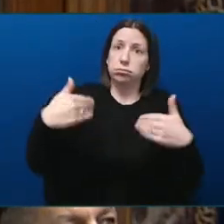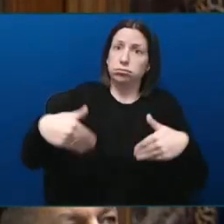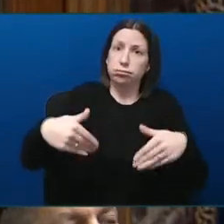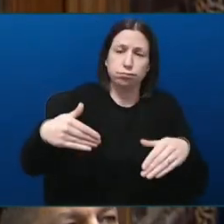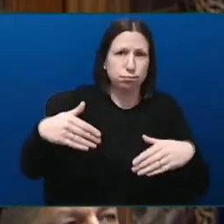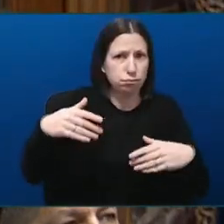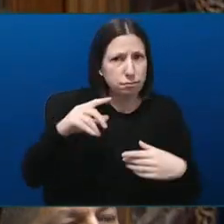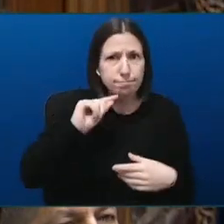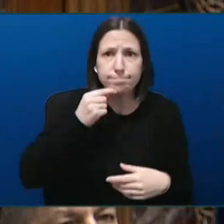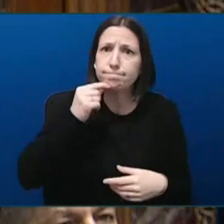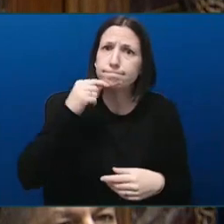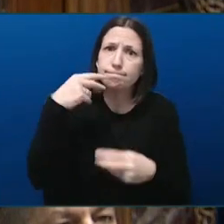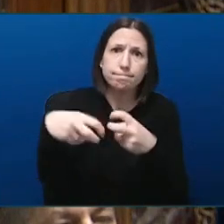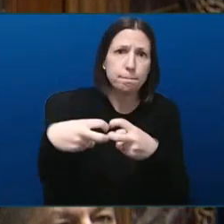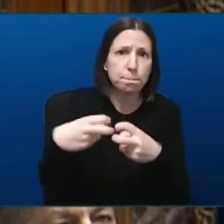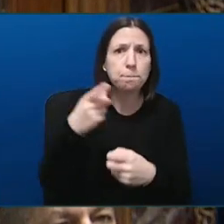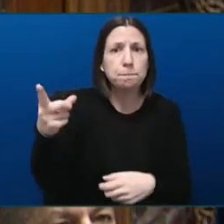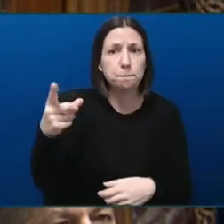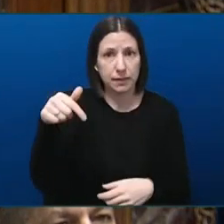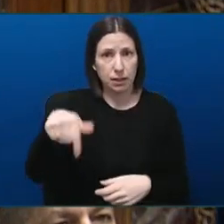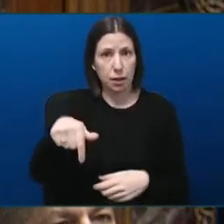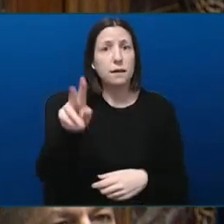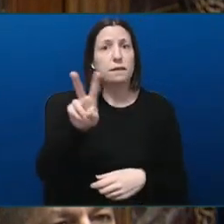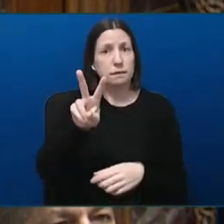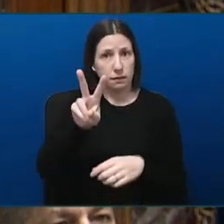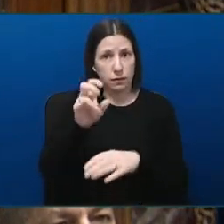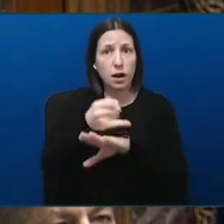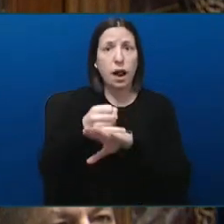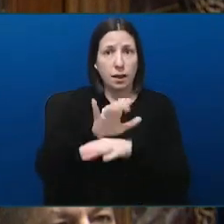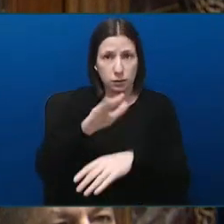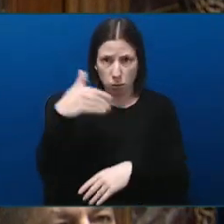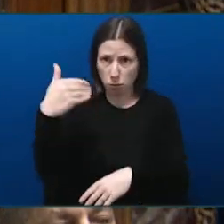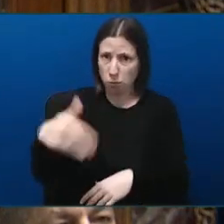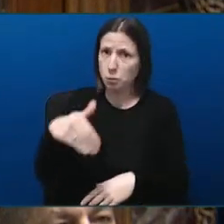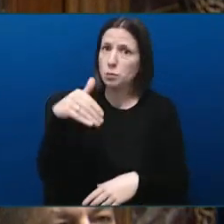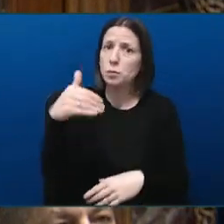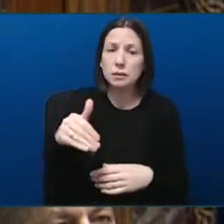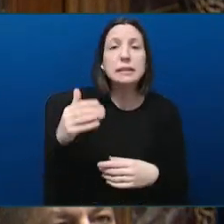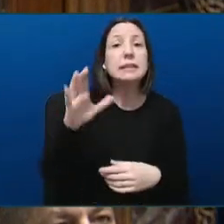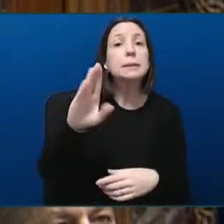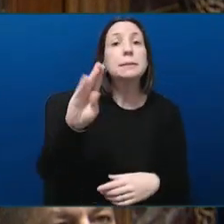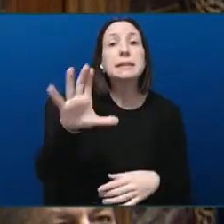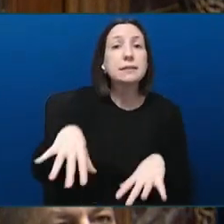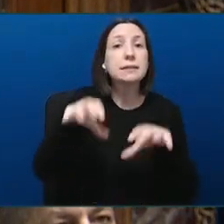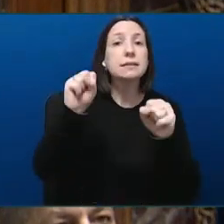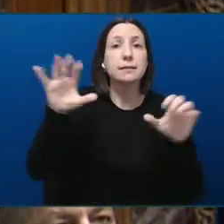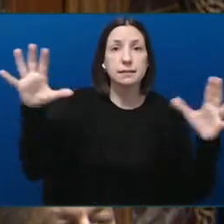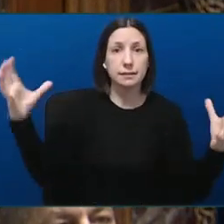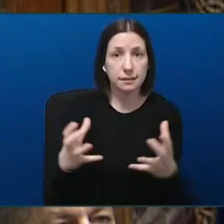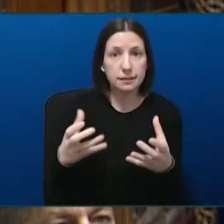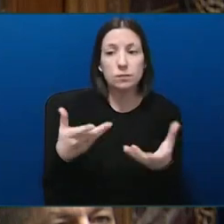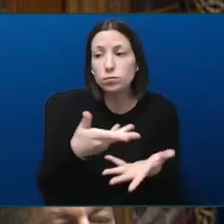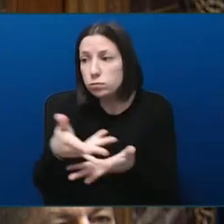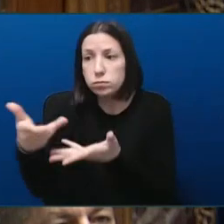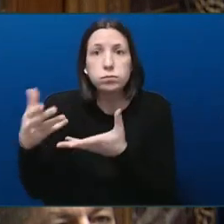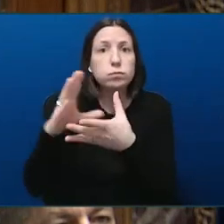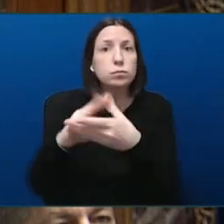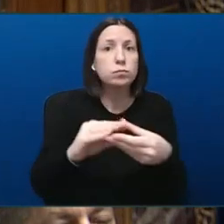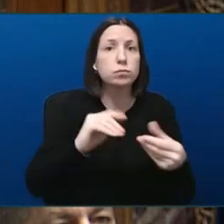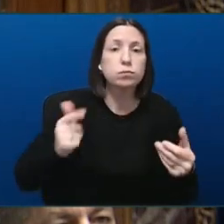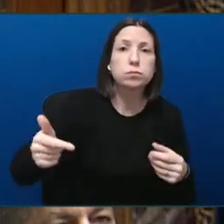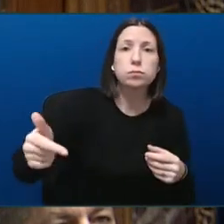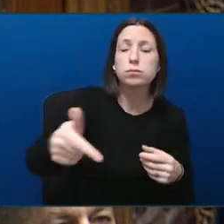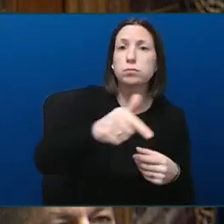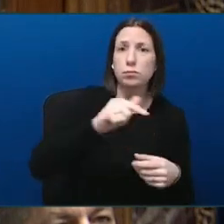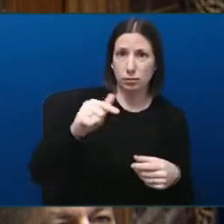was apparent at CBC's town hall last night, where people shared their heartbreaking stories, while a senior health official